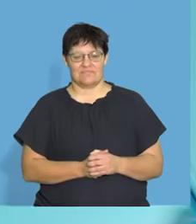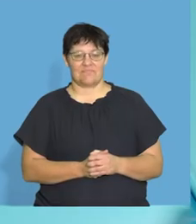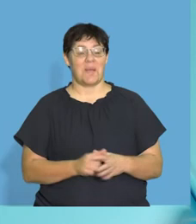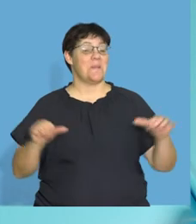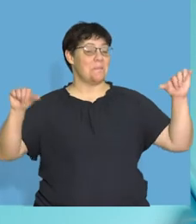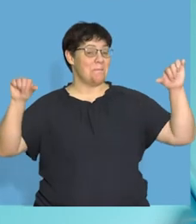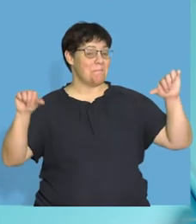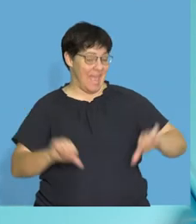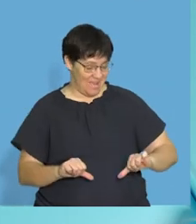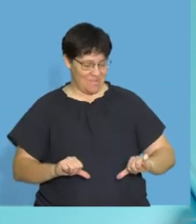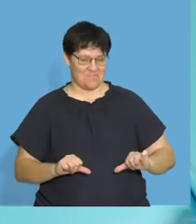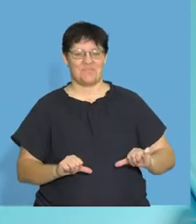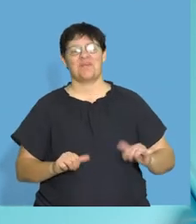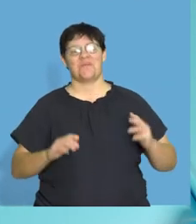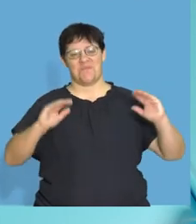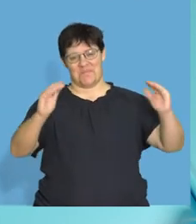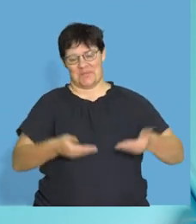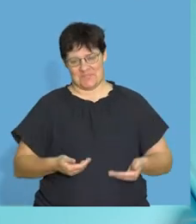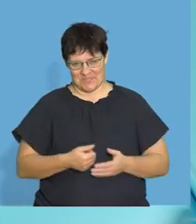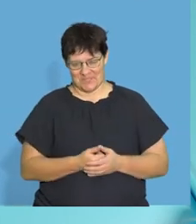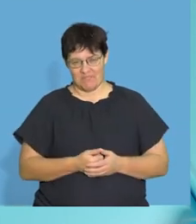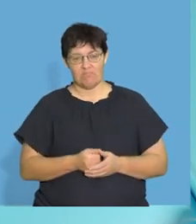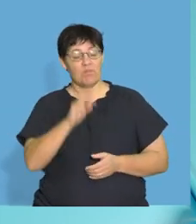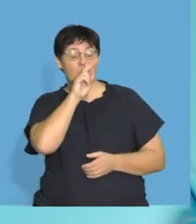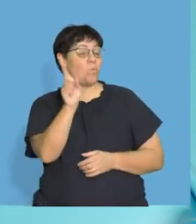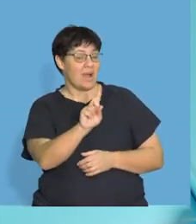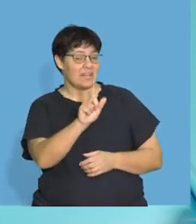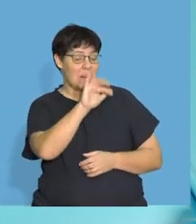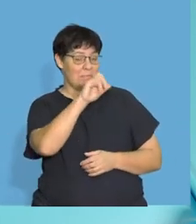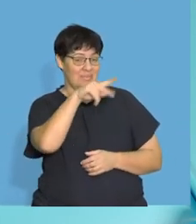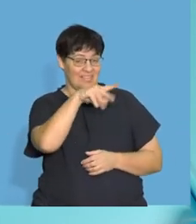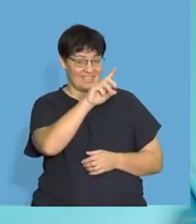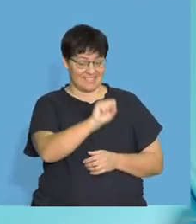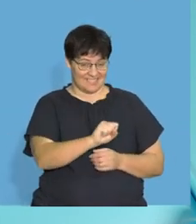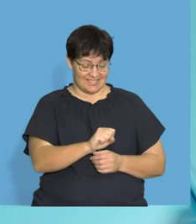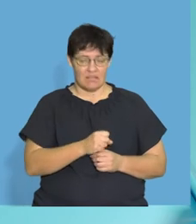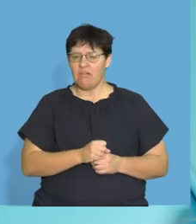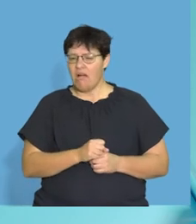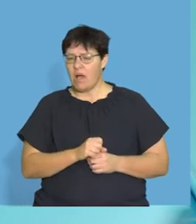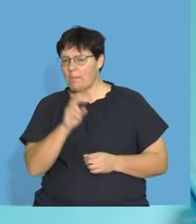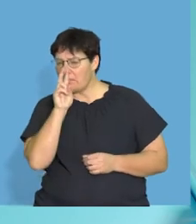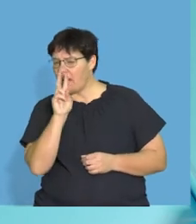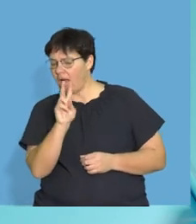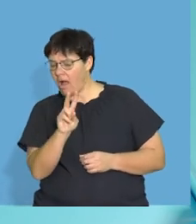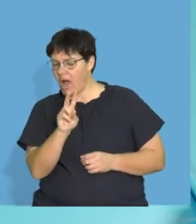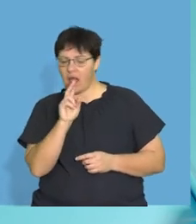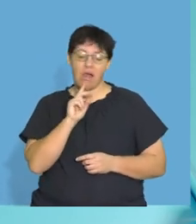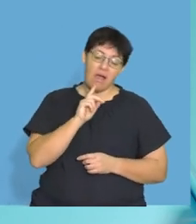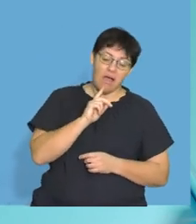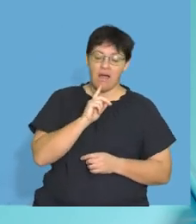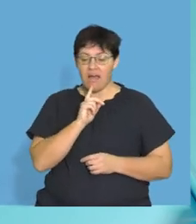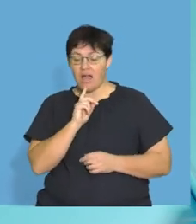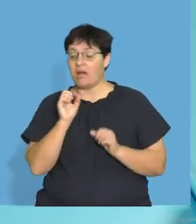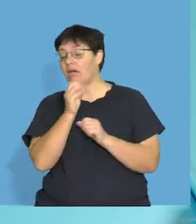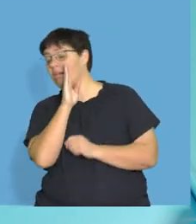Welcome back, life sciences. As I say to you, we're looking at lipids. I hope you, once again, just had a, go and have a quick squiz what you have